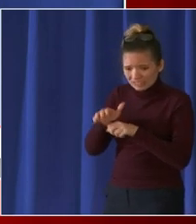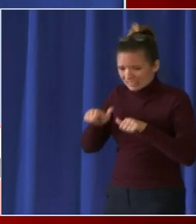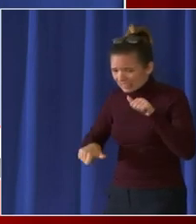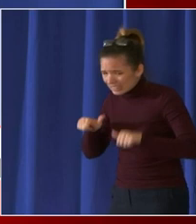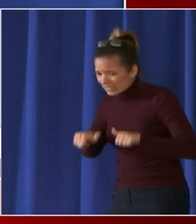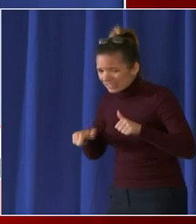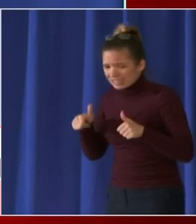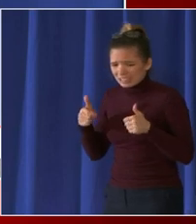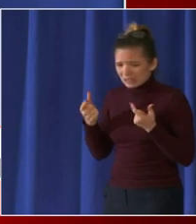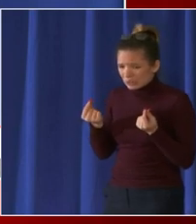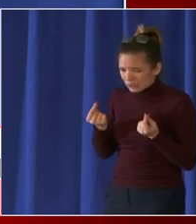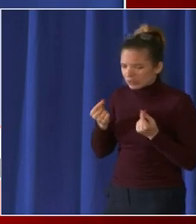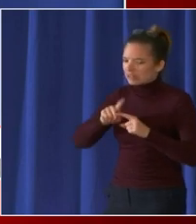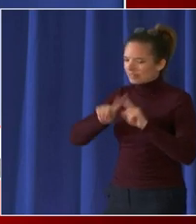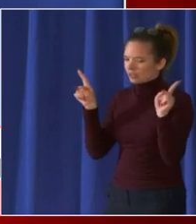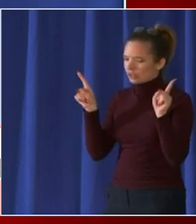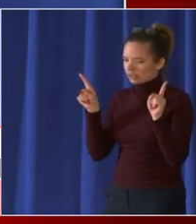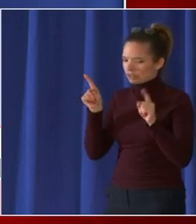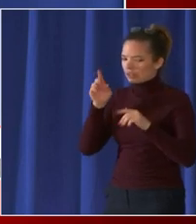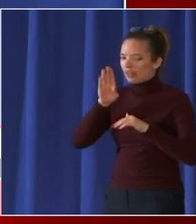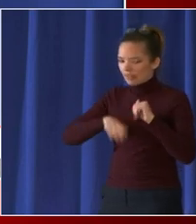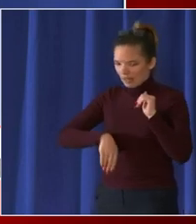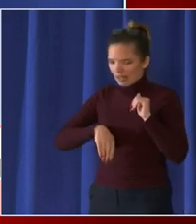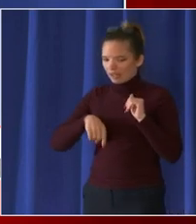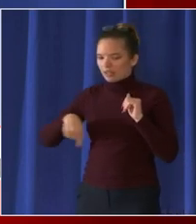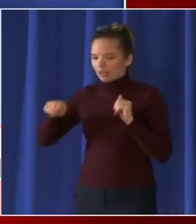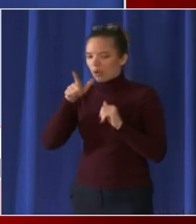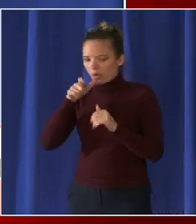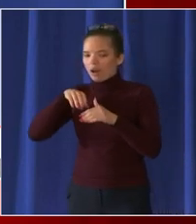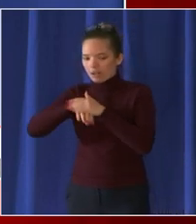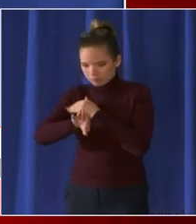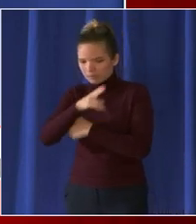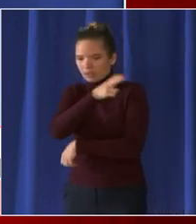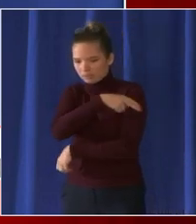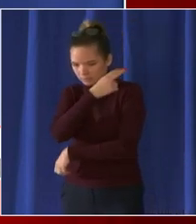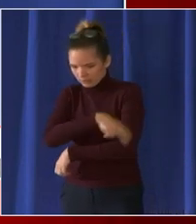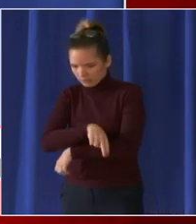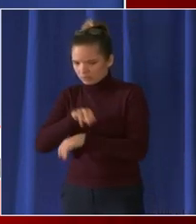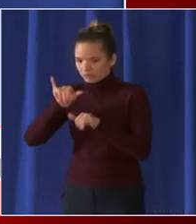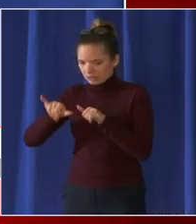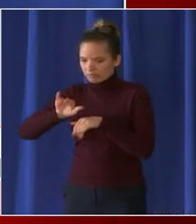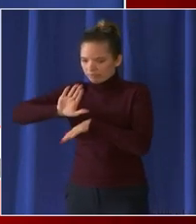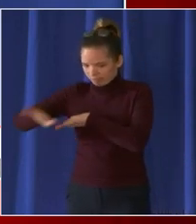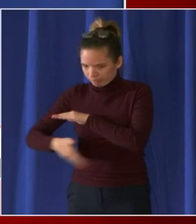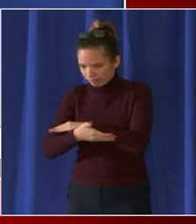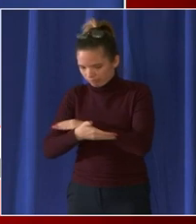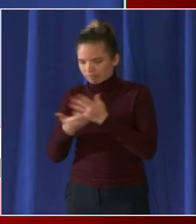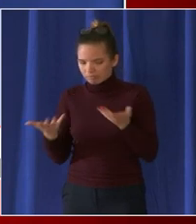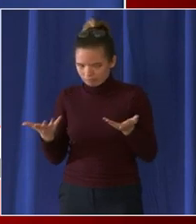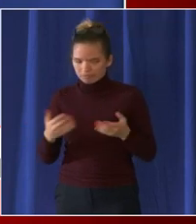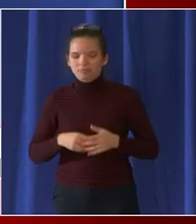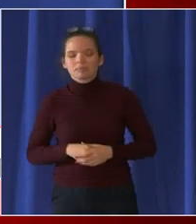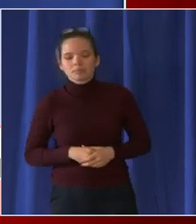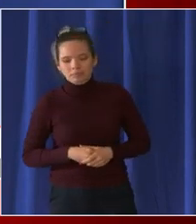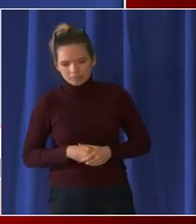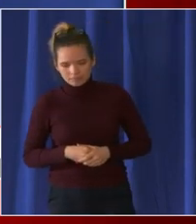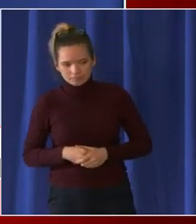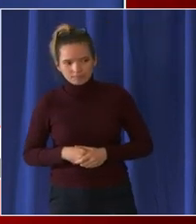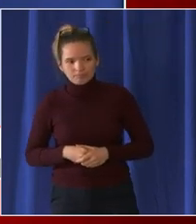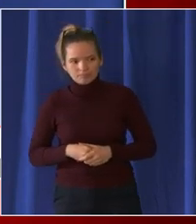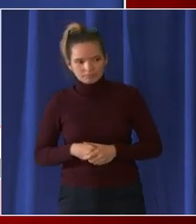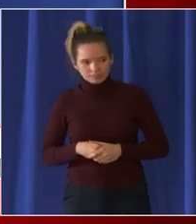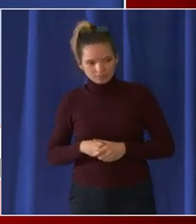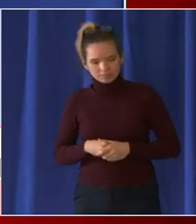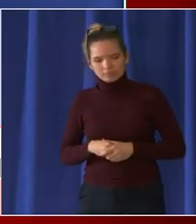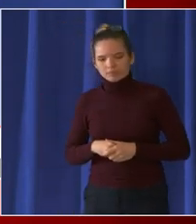may be there not for covid as you say but they're covid positive yeah that's a that's a great question i don't have that data in front of us um